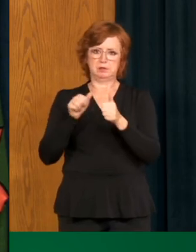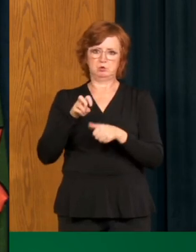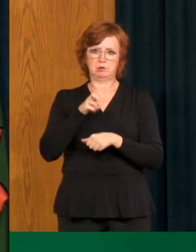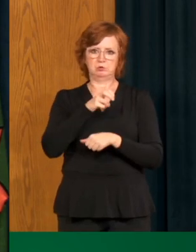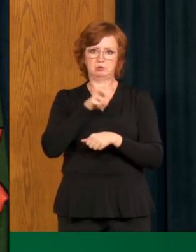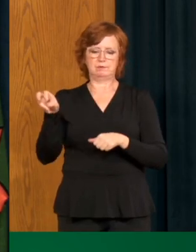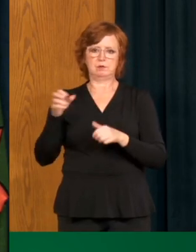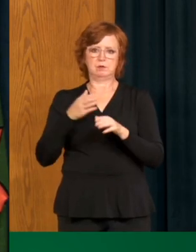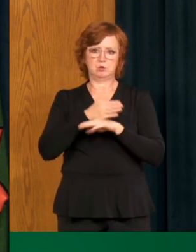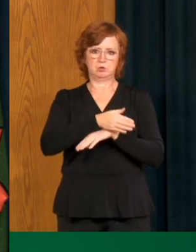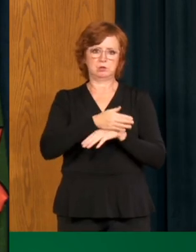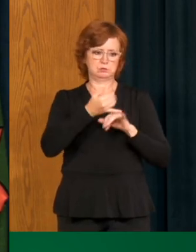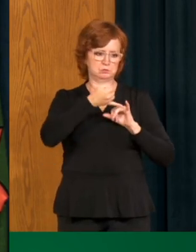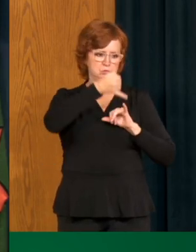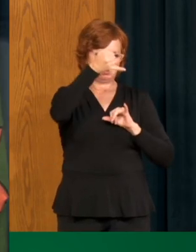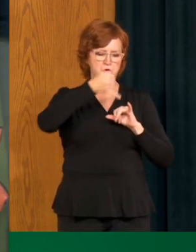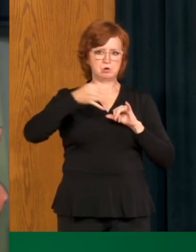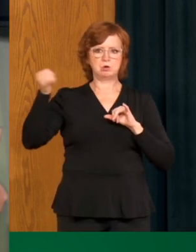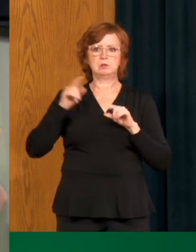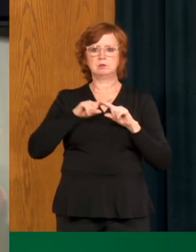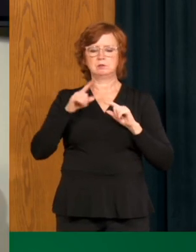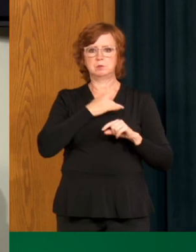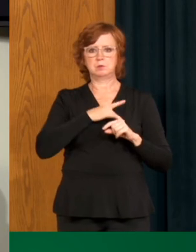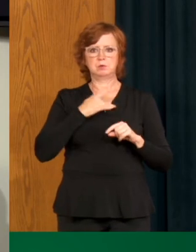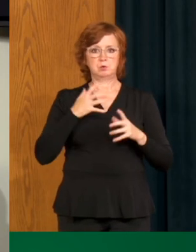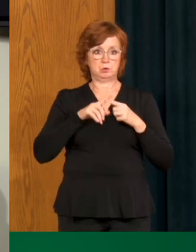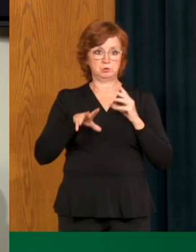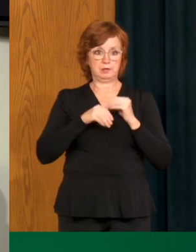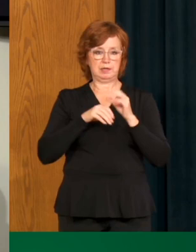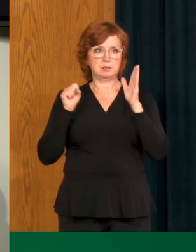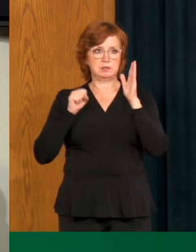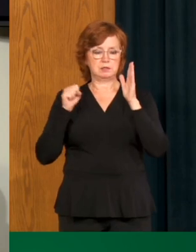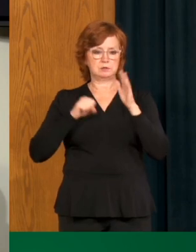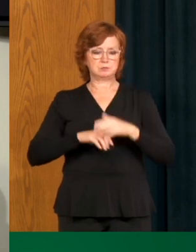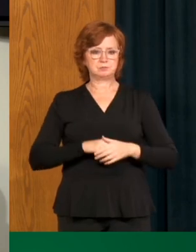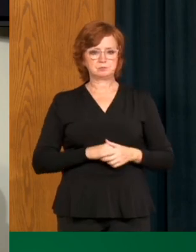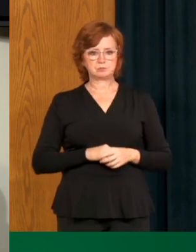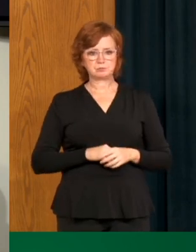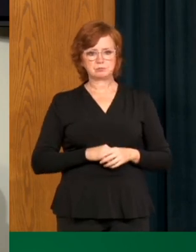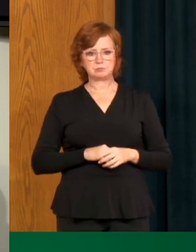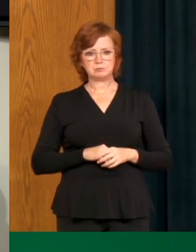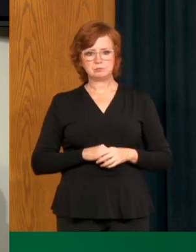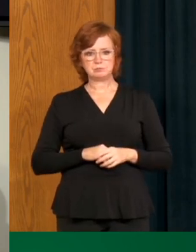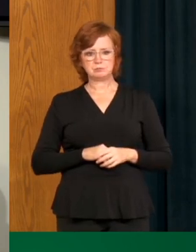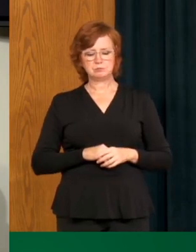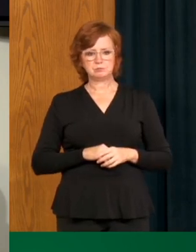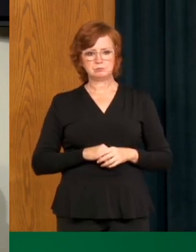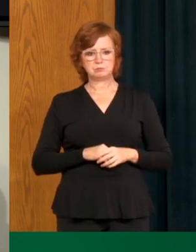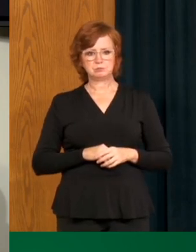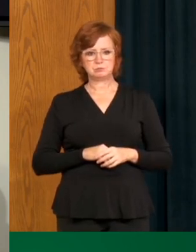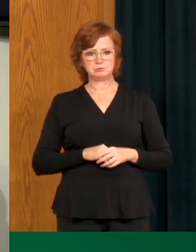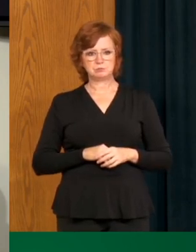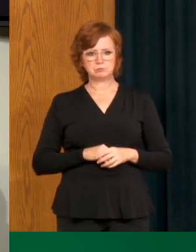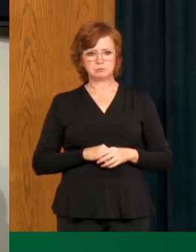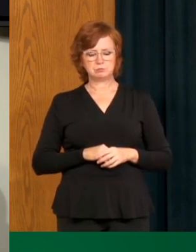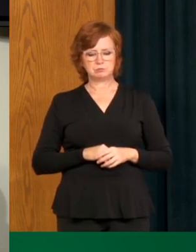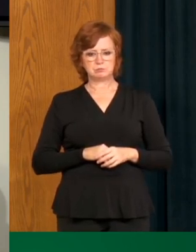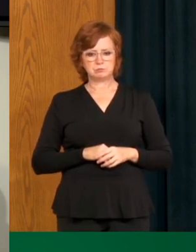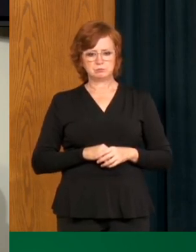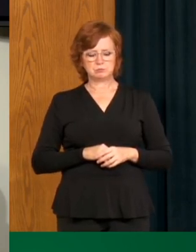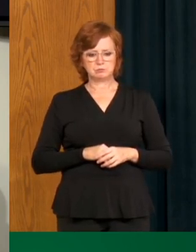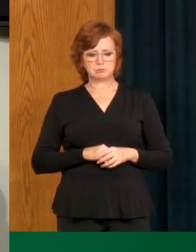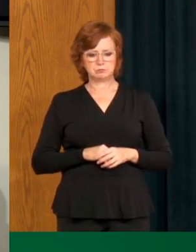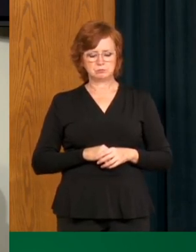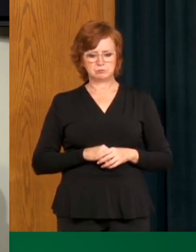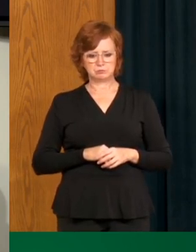it's not banned. Dr. Shahab, anything, Dad? Yeah, thanks. So I think this is really important for us to remember that, even though we are